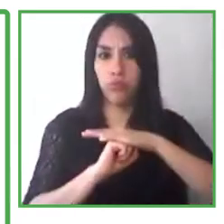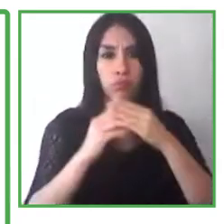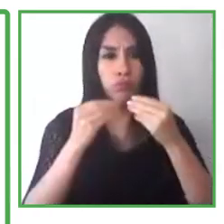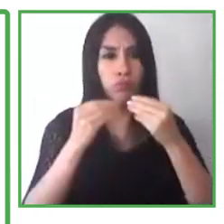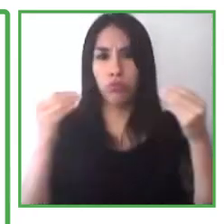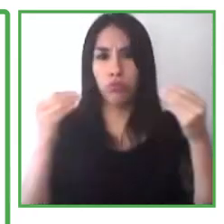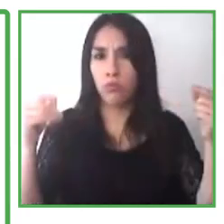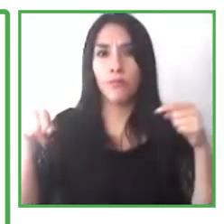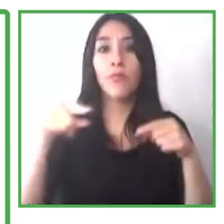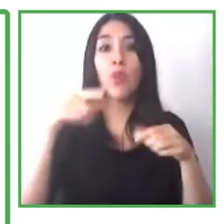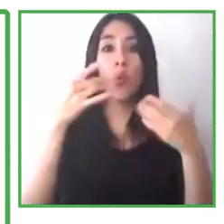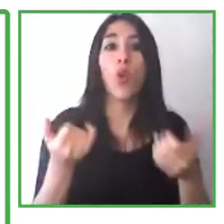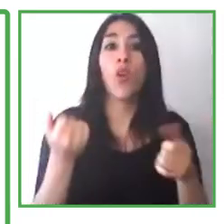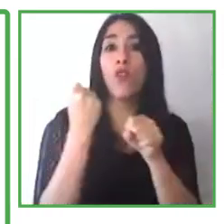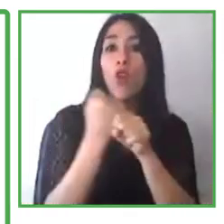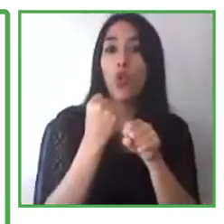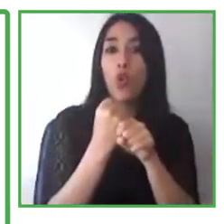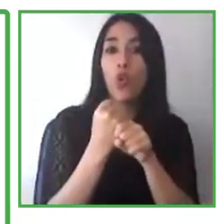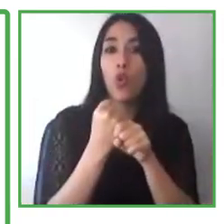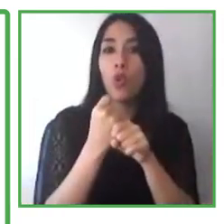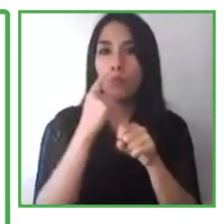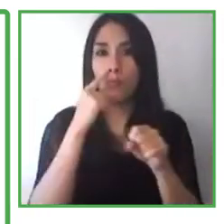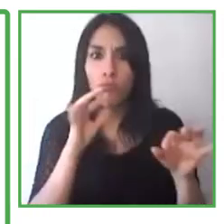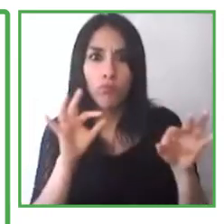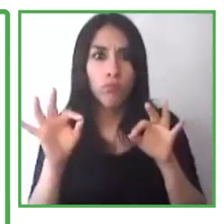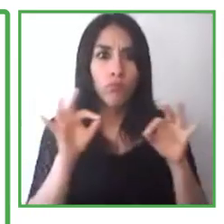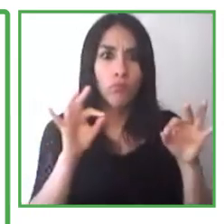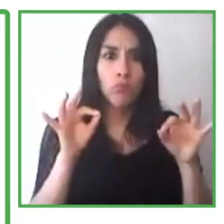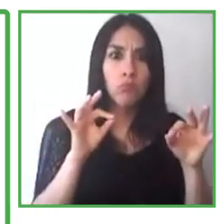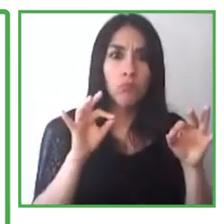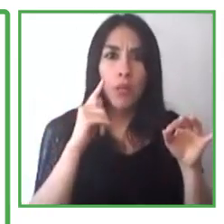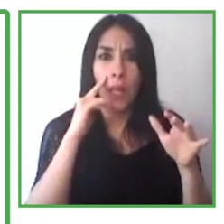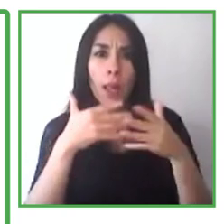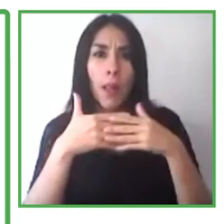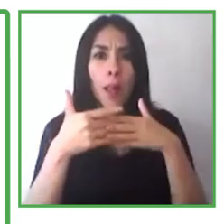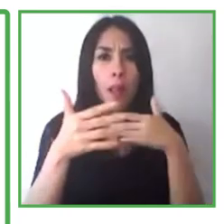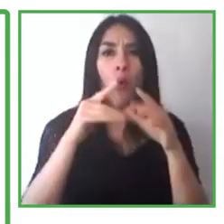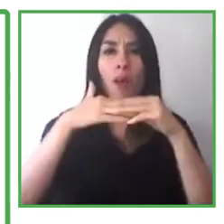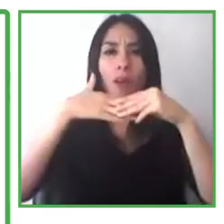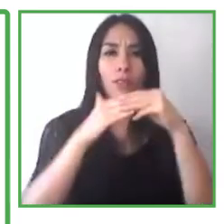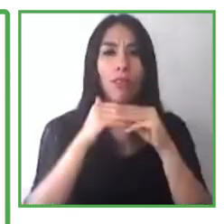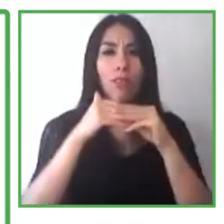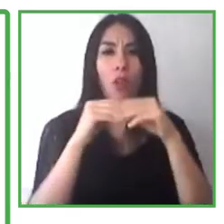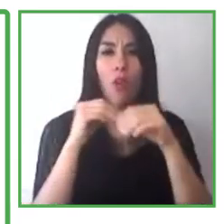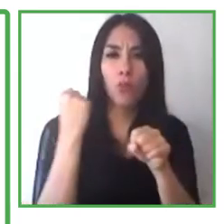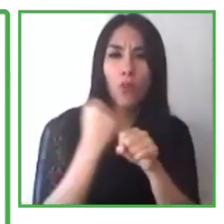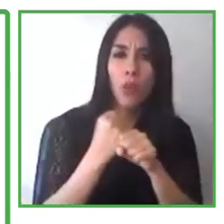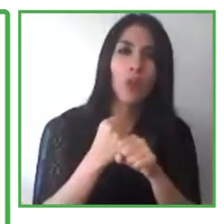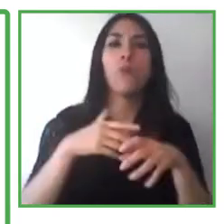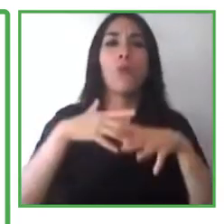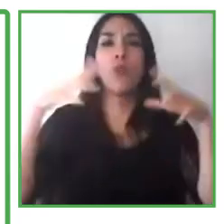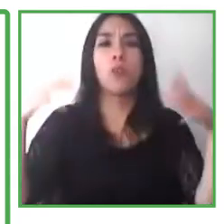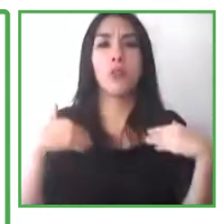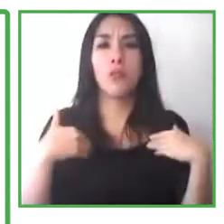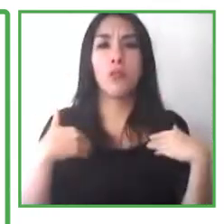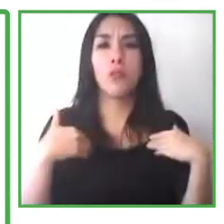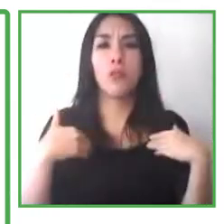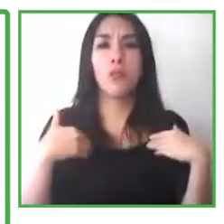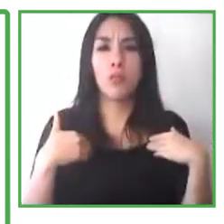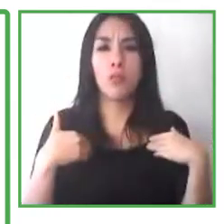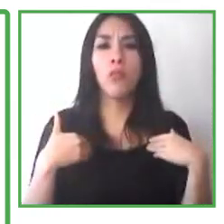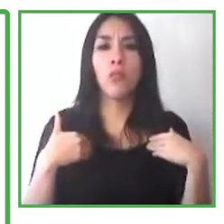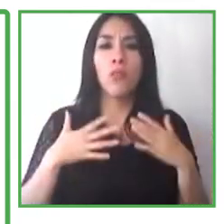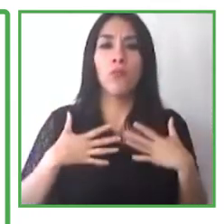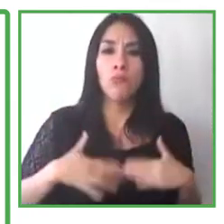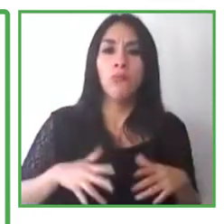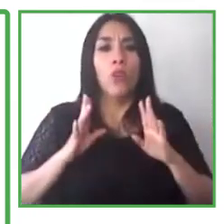be, you know, to feel comfortable in your organization. In addition to that, sometimes there